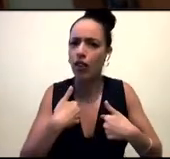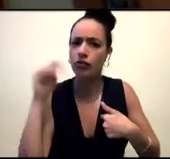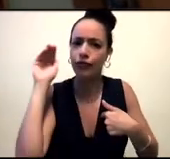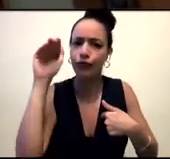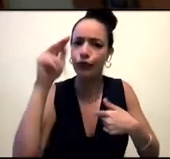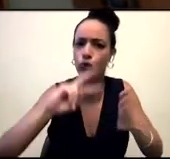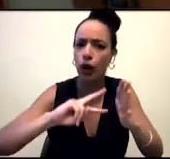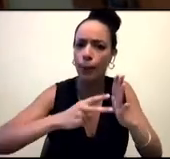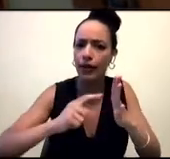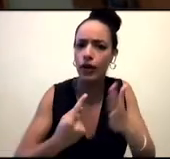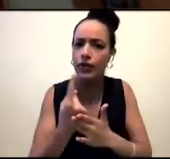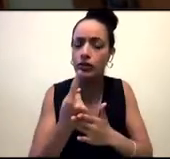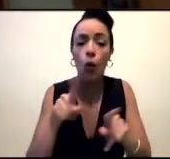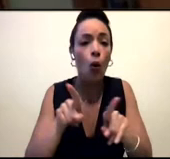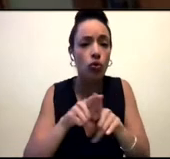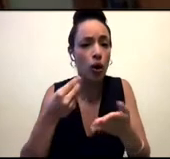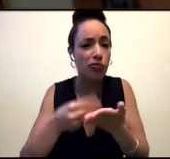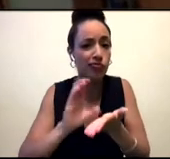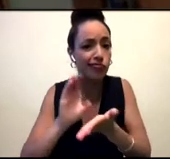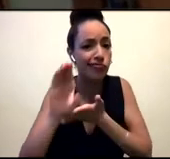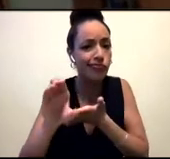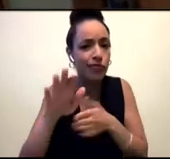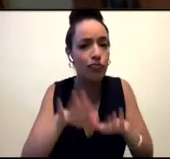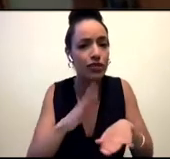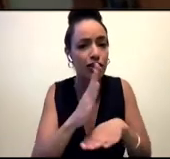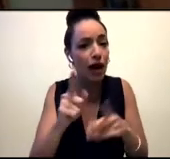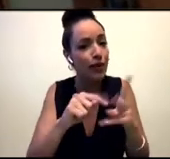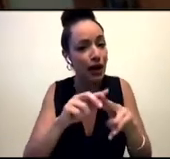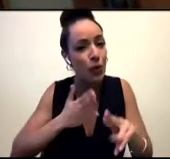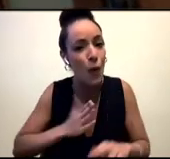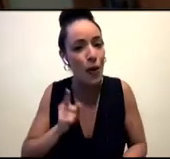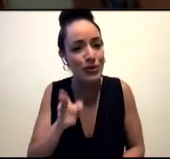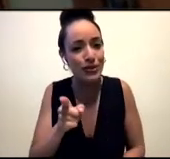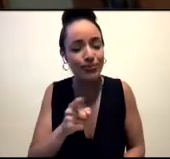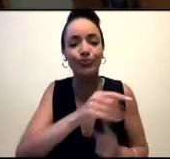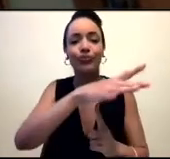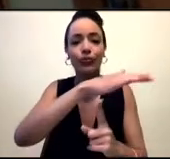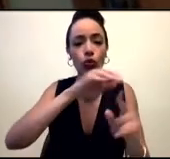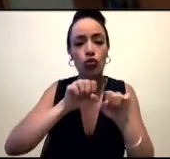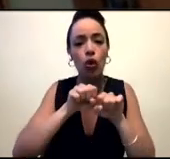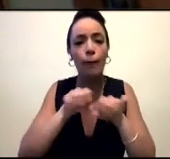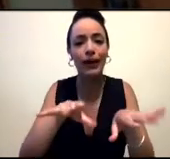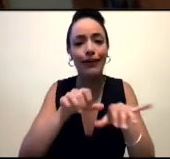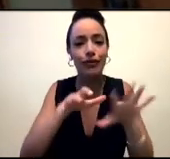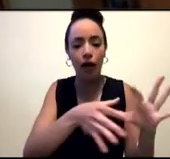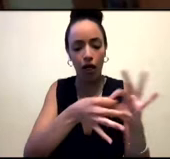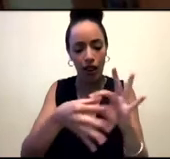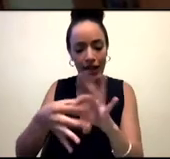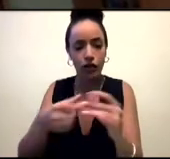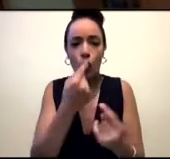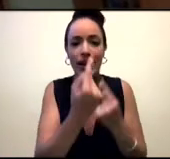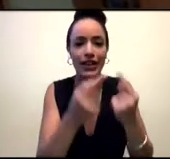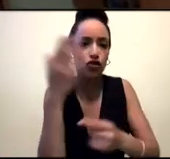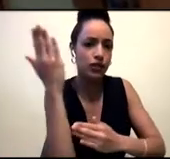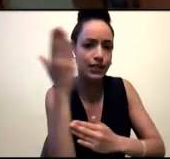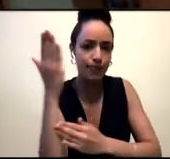also donate to the British Library there as well, if you wish. Social media links for our speakers are below the video in case you